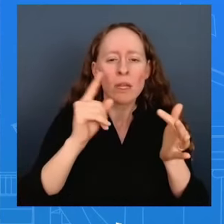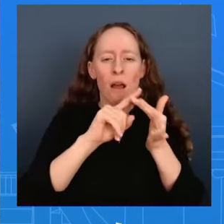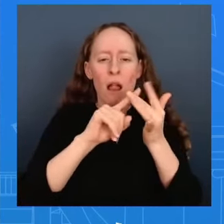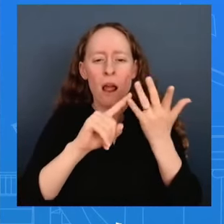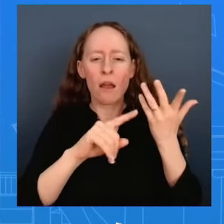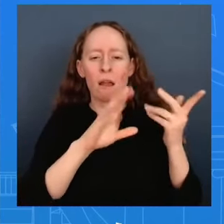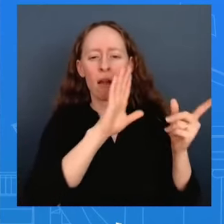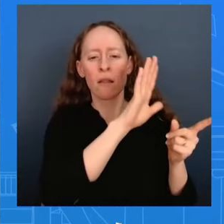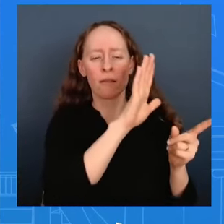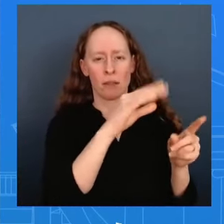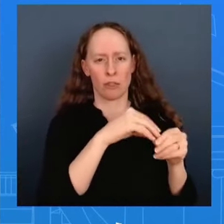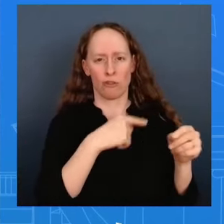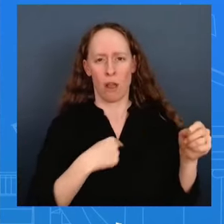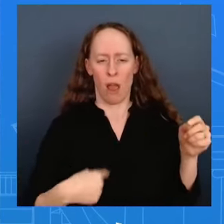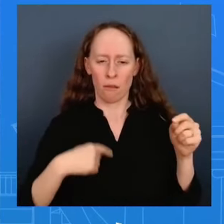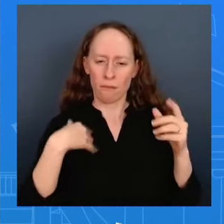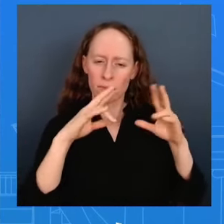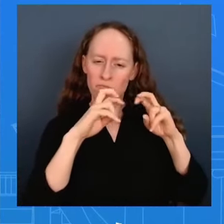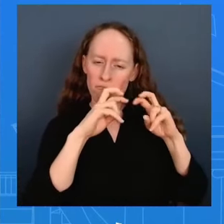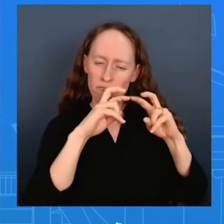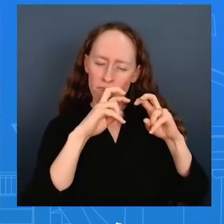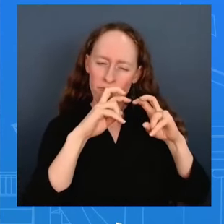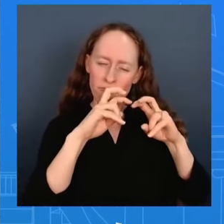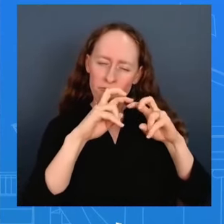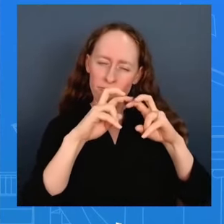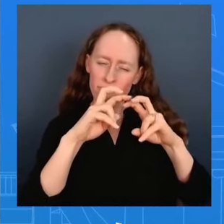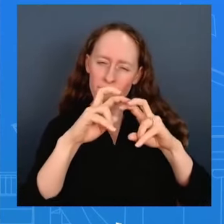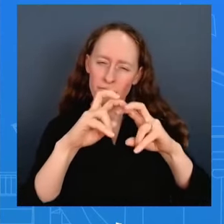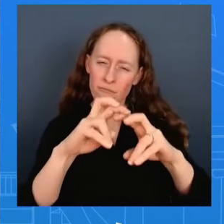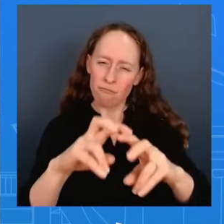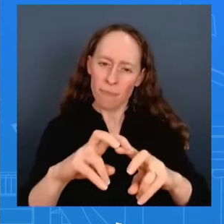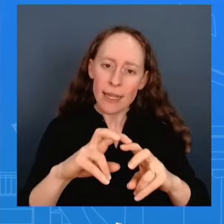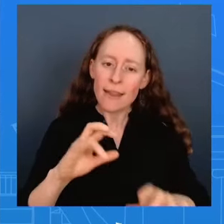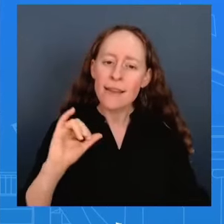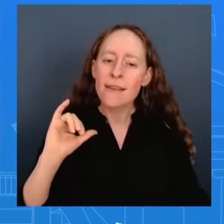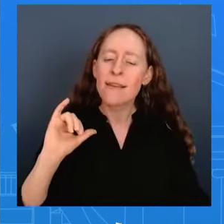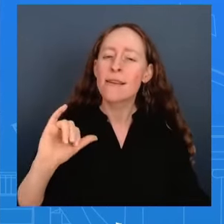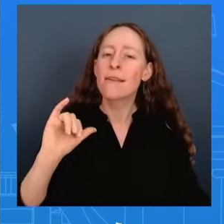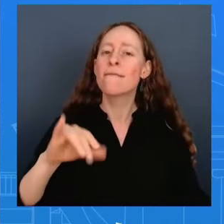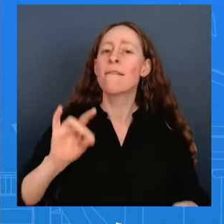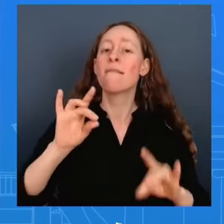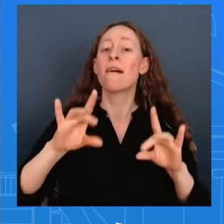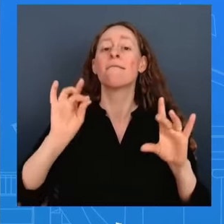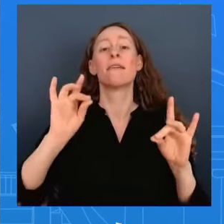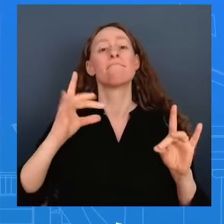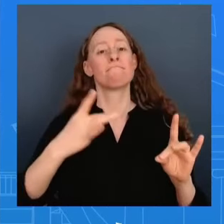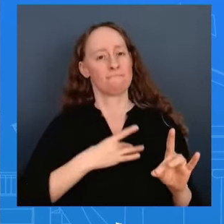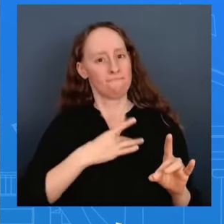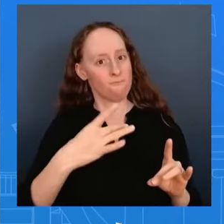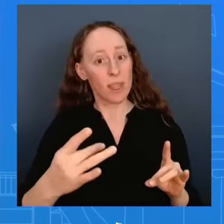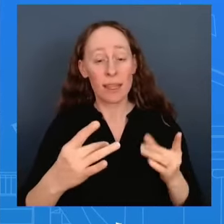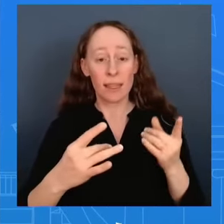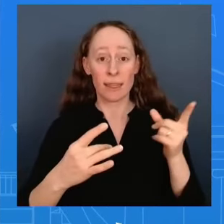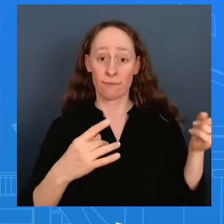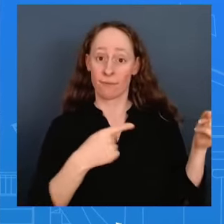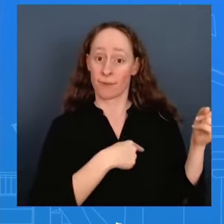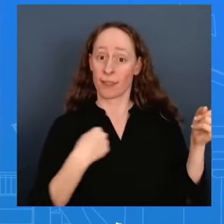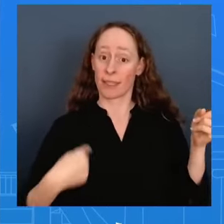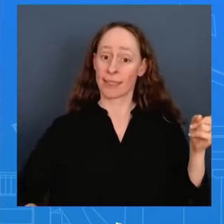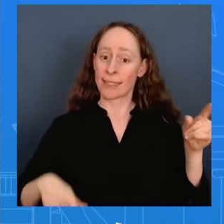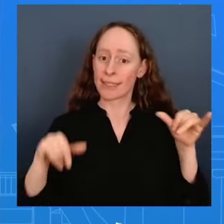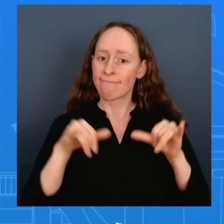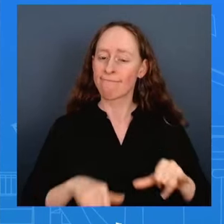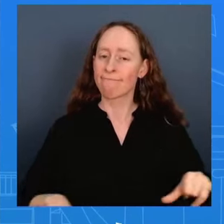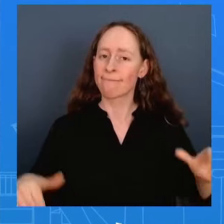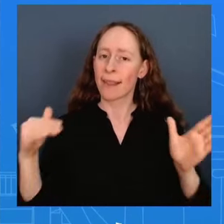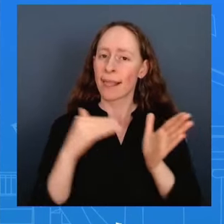in that review i found that the prc continues to deploy these unfair trade practices and i conveyed my